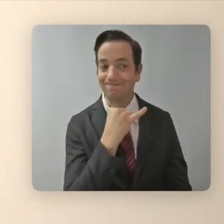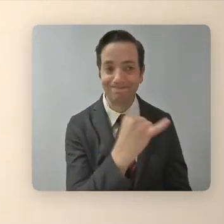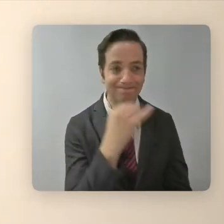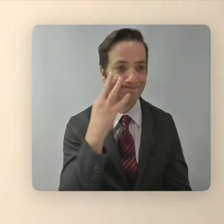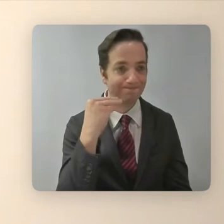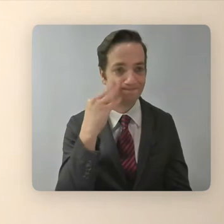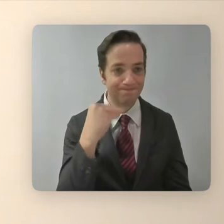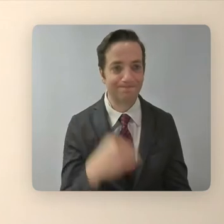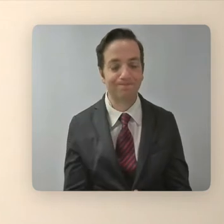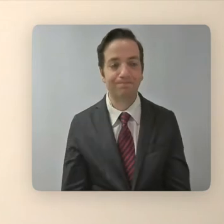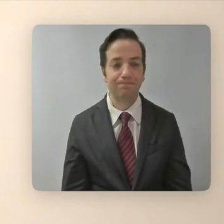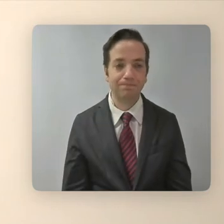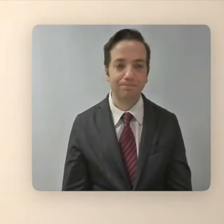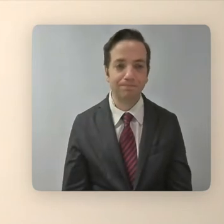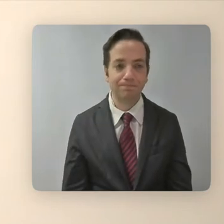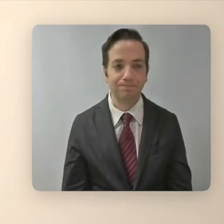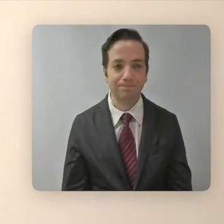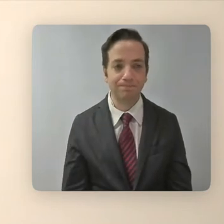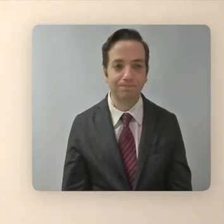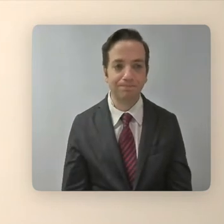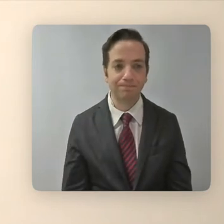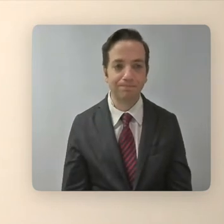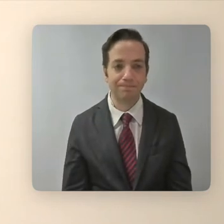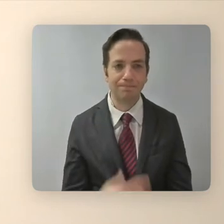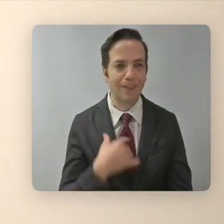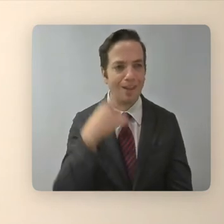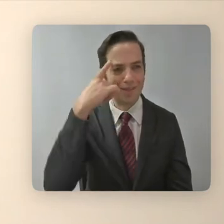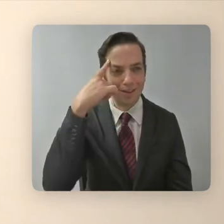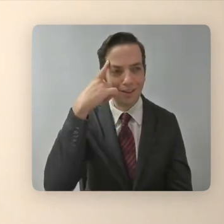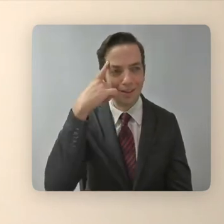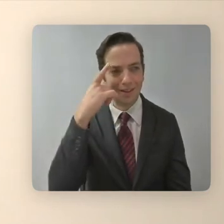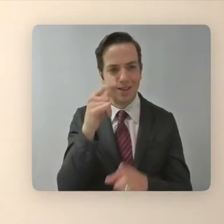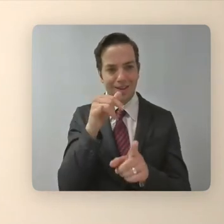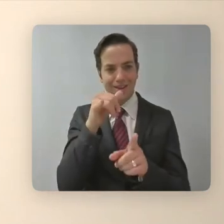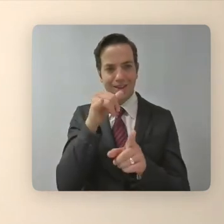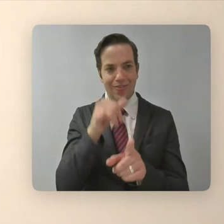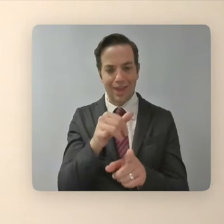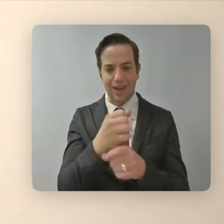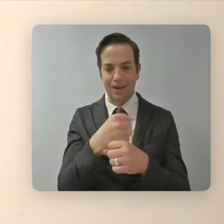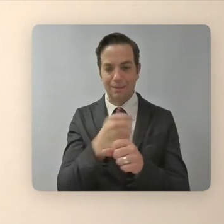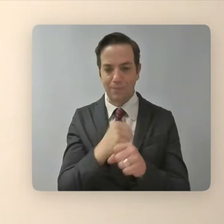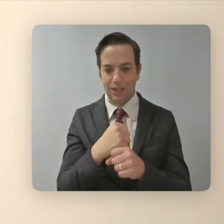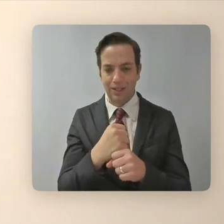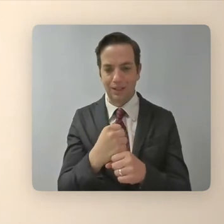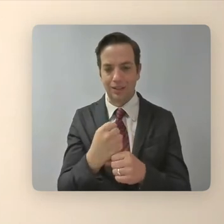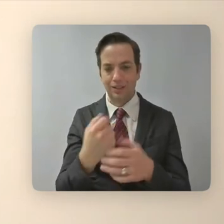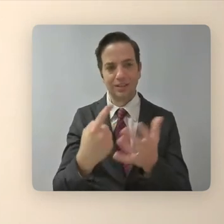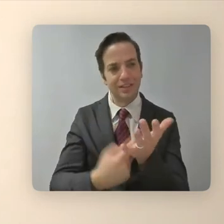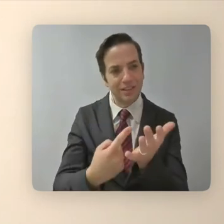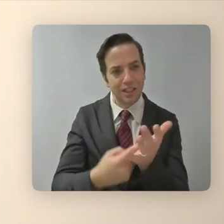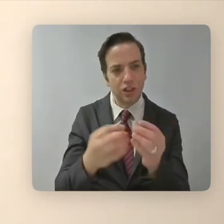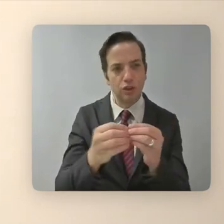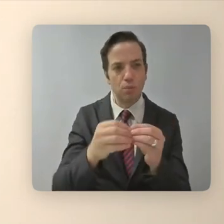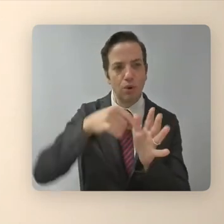as well. And, um, so I just think it, it made for a more honest and intimate